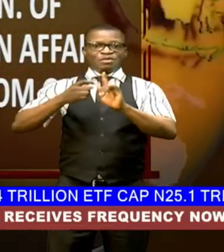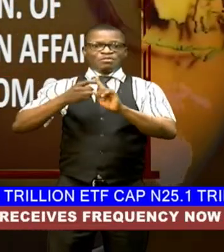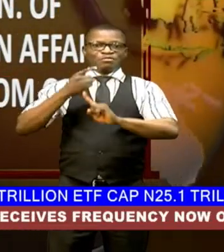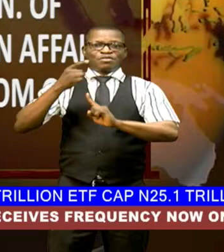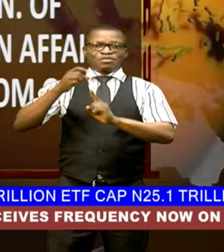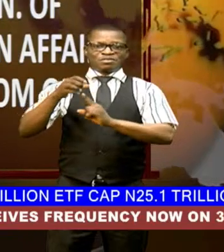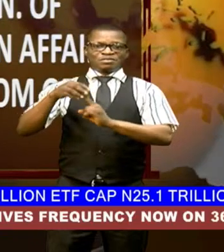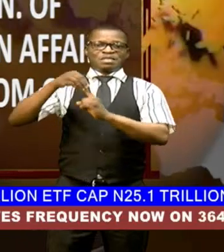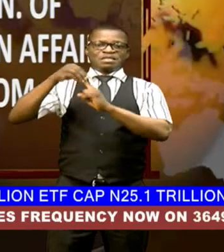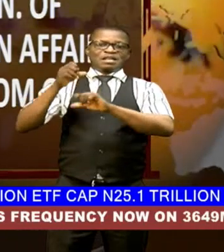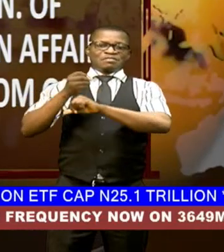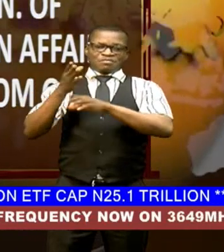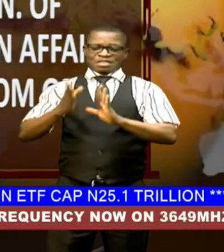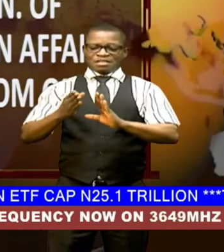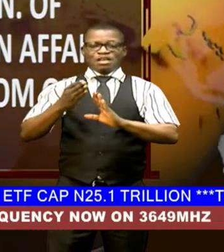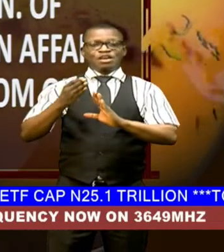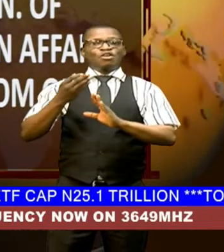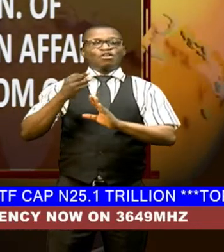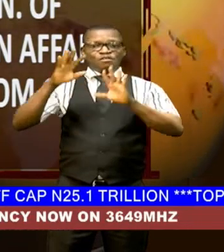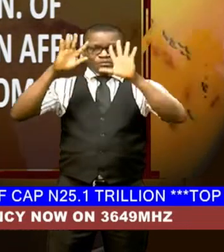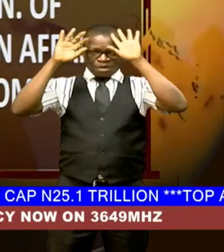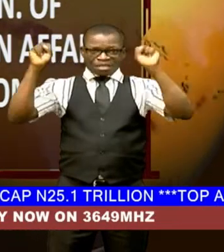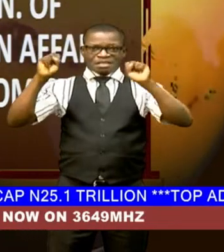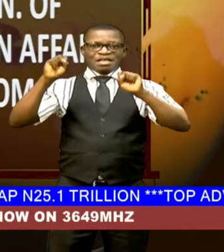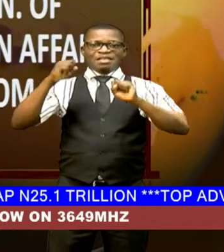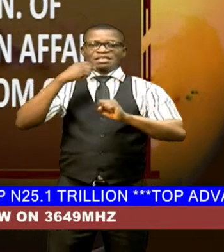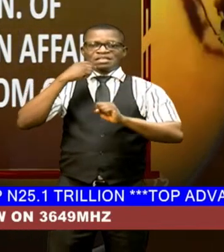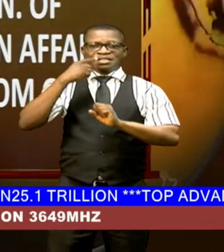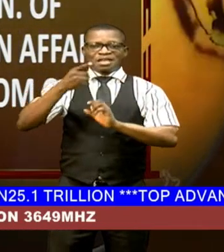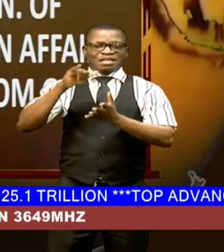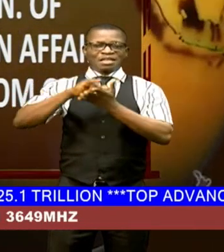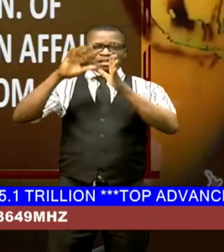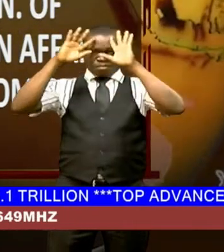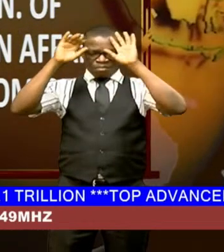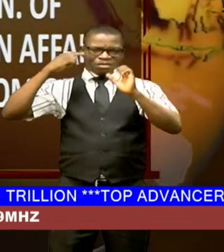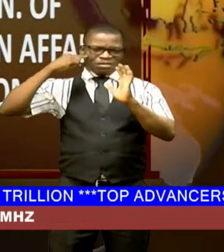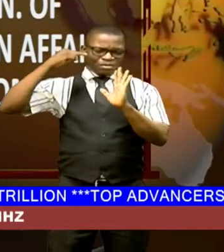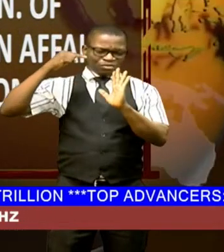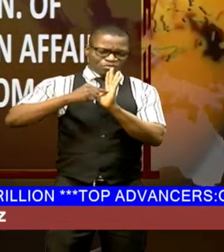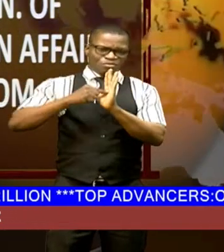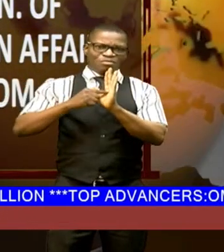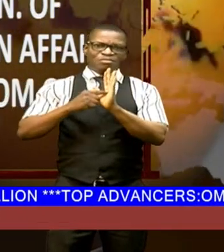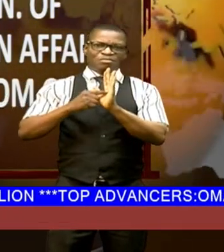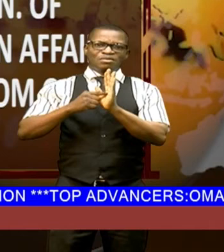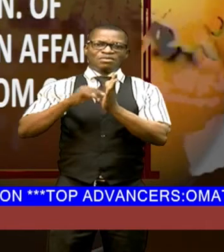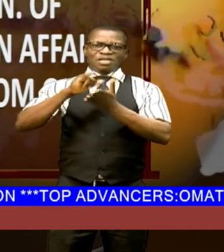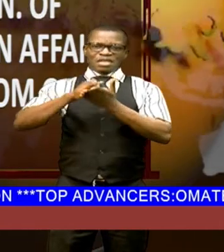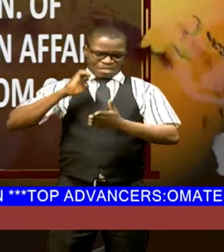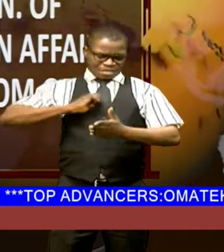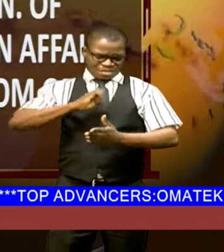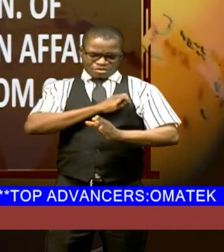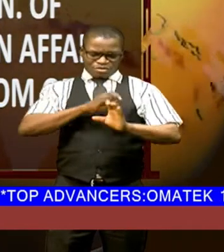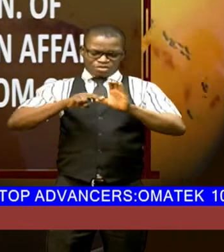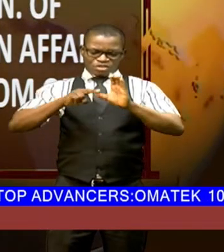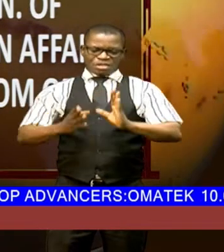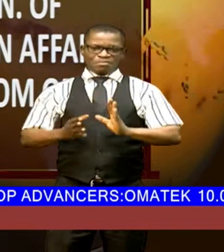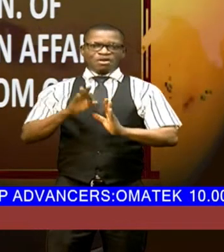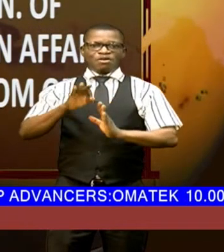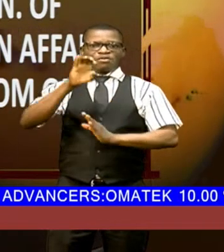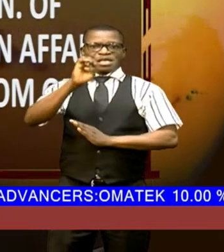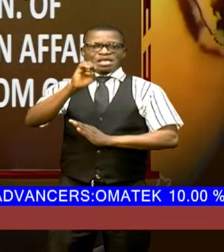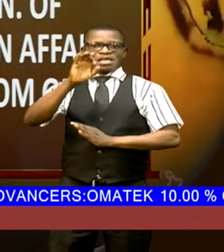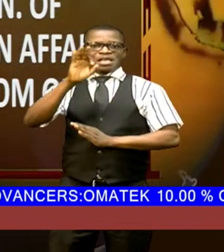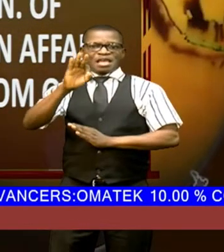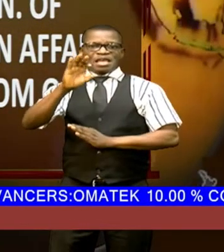publicity adjuri ngelale says the president notes for the directs the executive chairman of the economic and financial